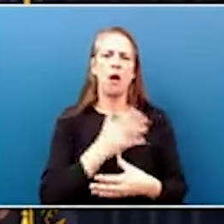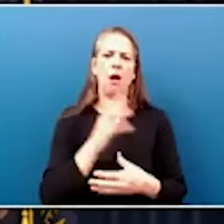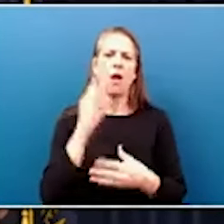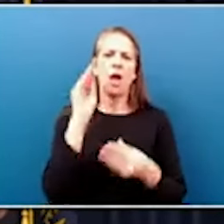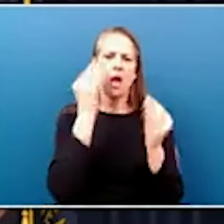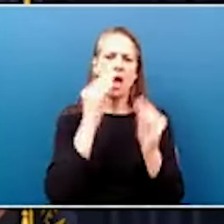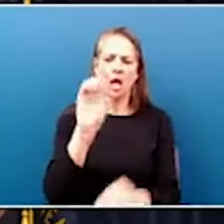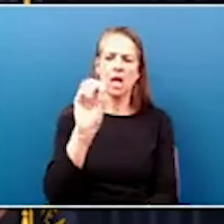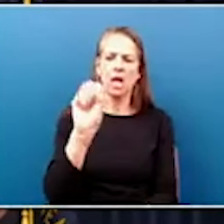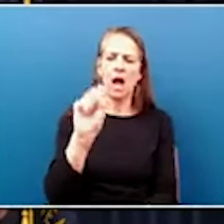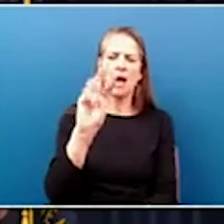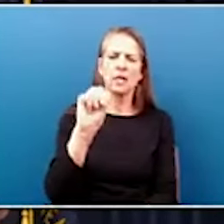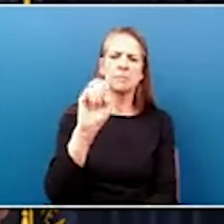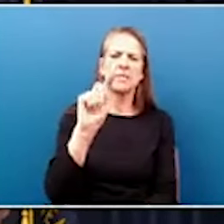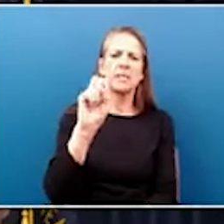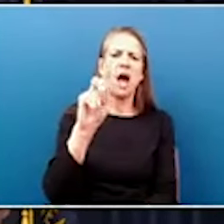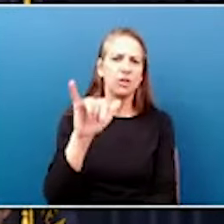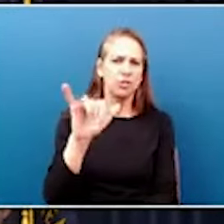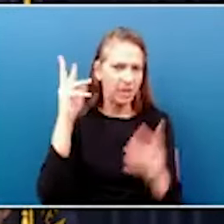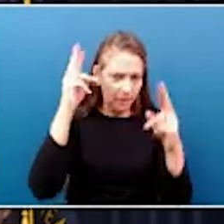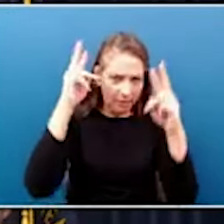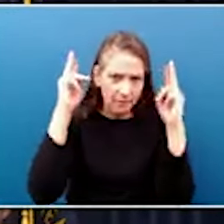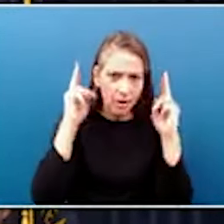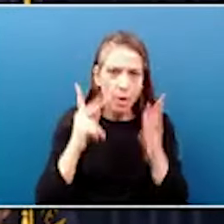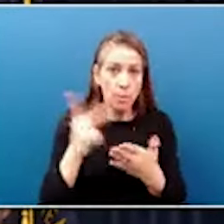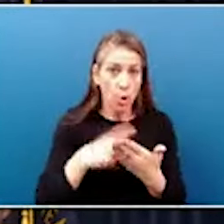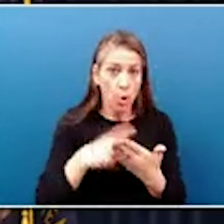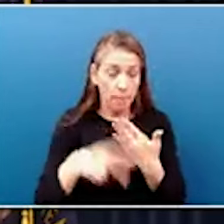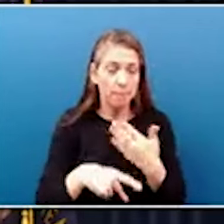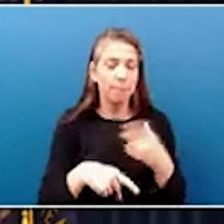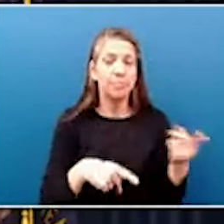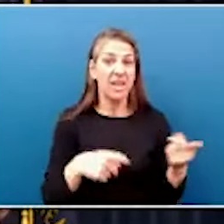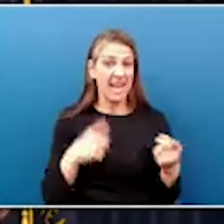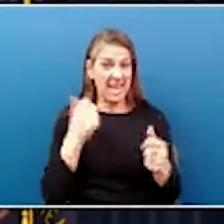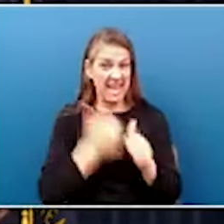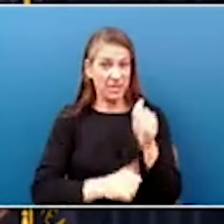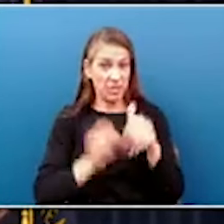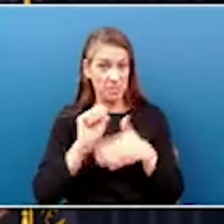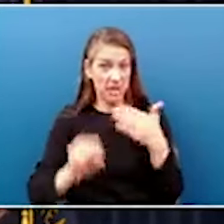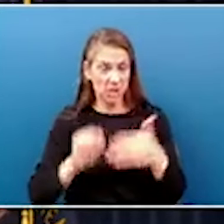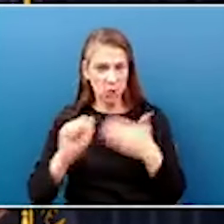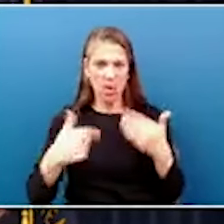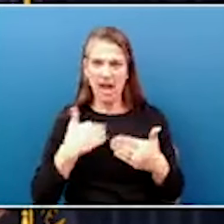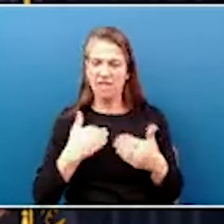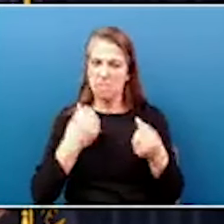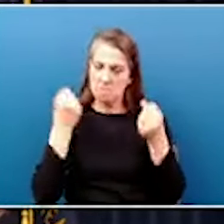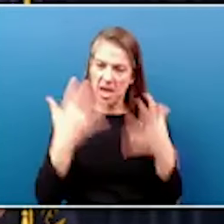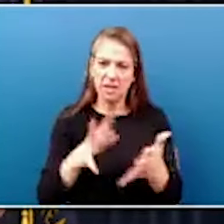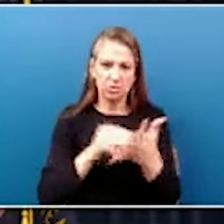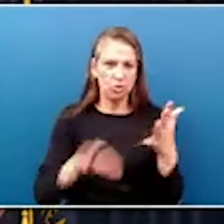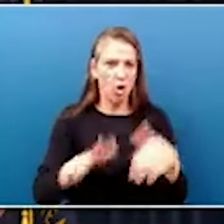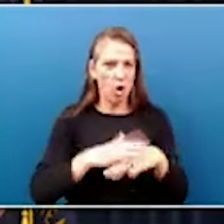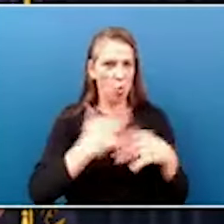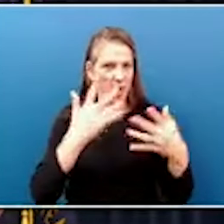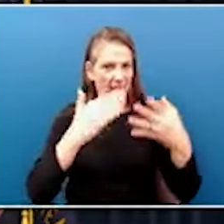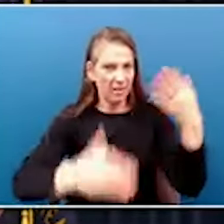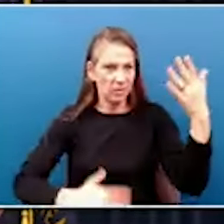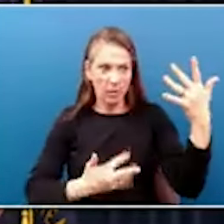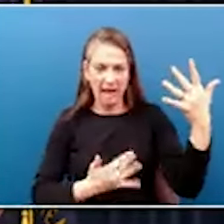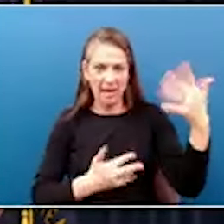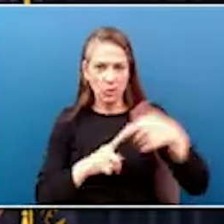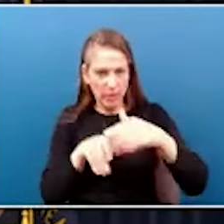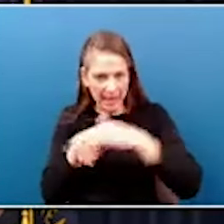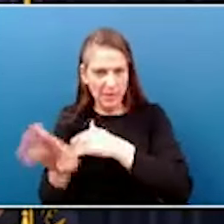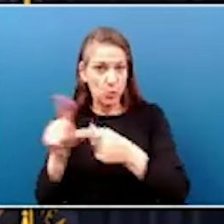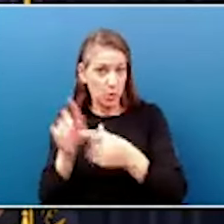Each semester we have about 20 to 40 students on a wait list. So this expansion increases the number of cosmetology students that